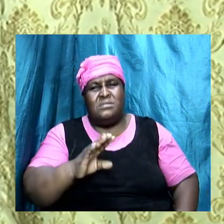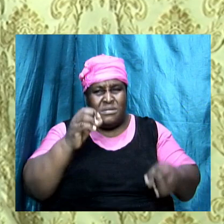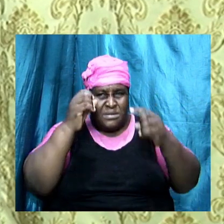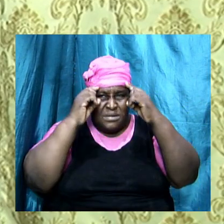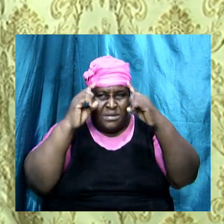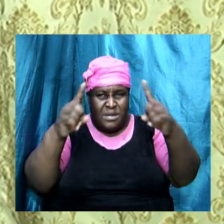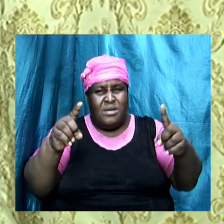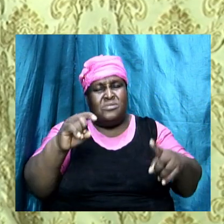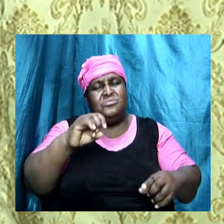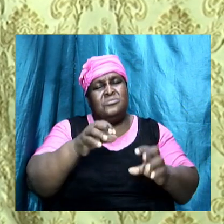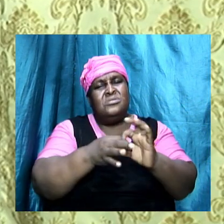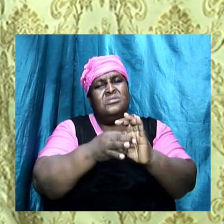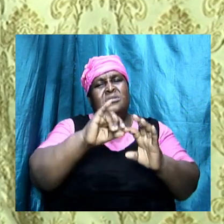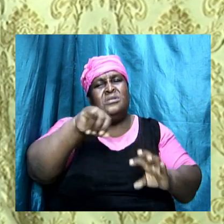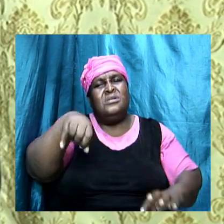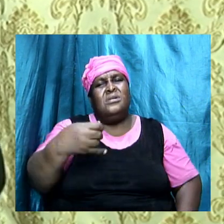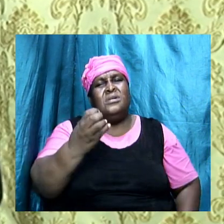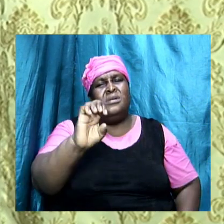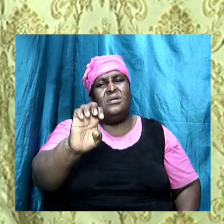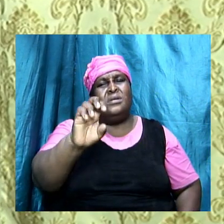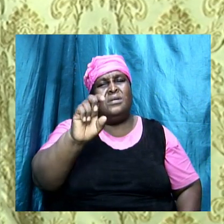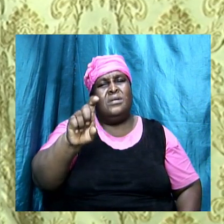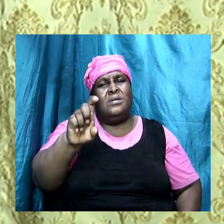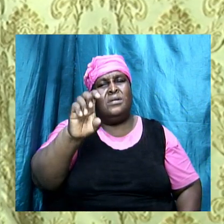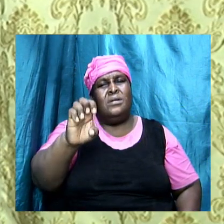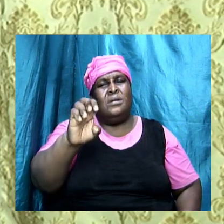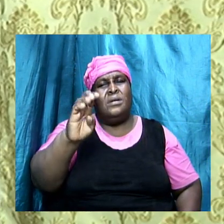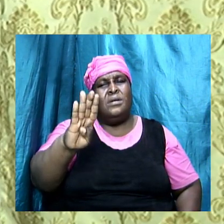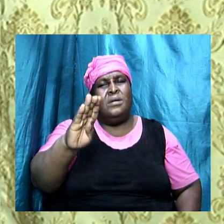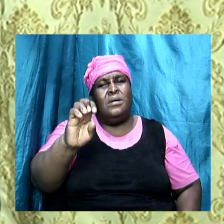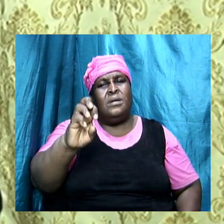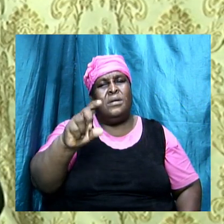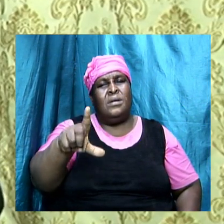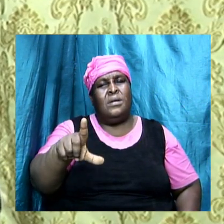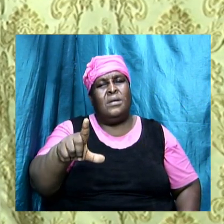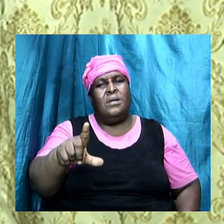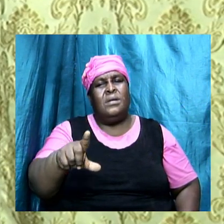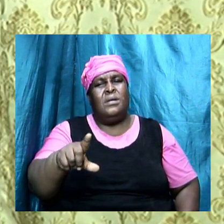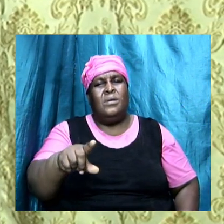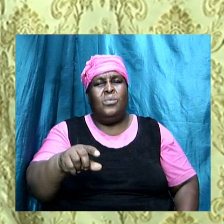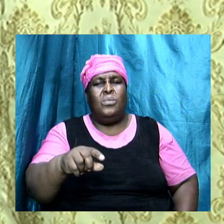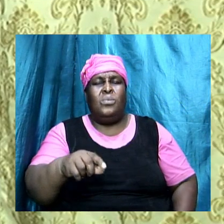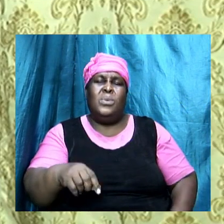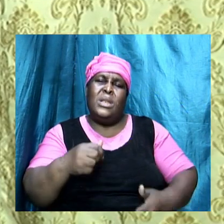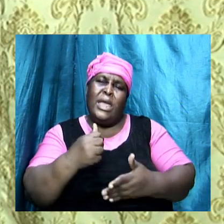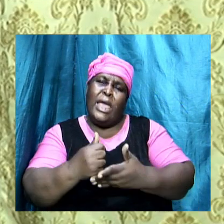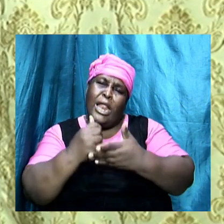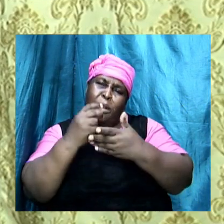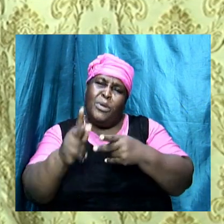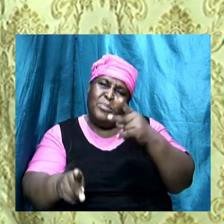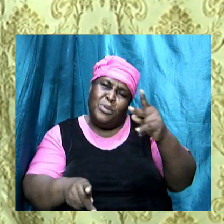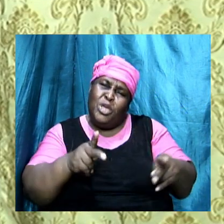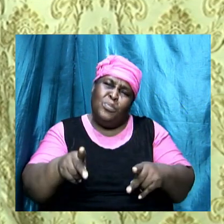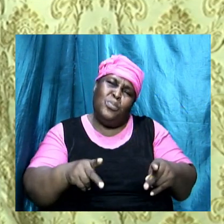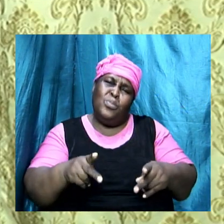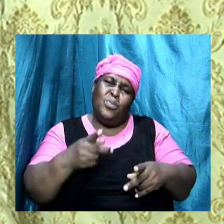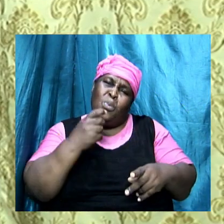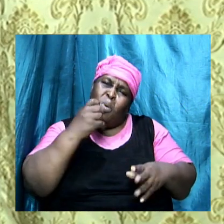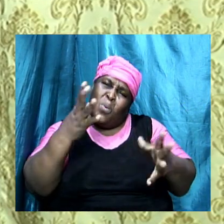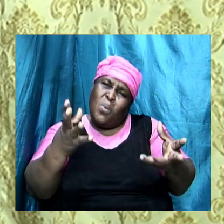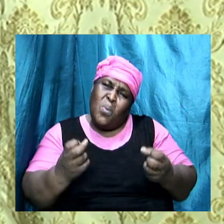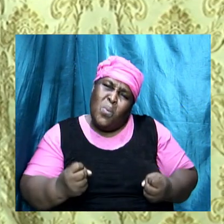doctrine does it confirms people when you look at how she deal with the king